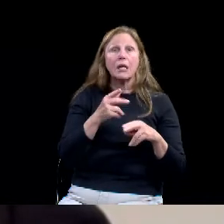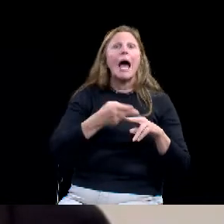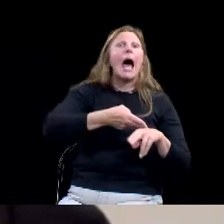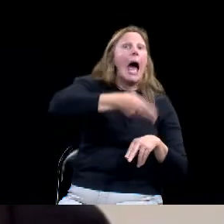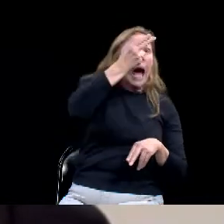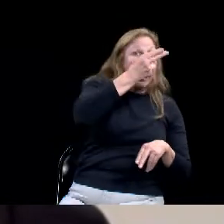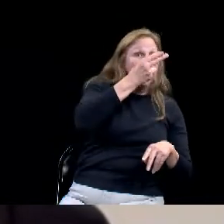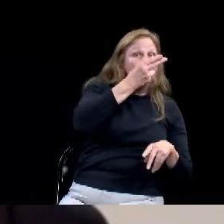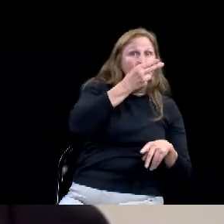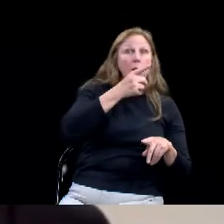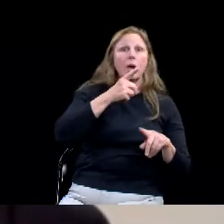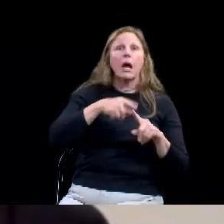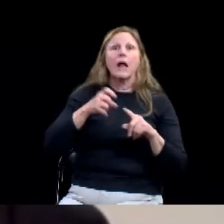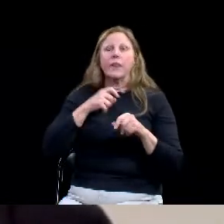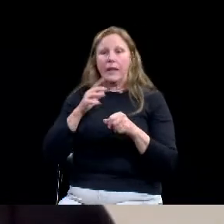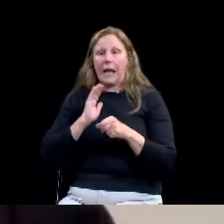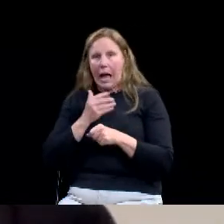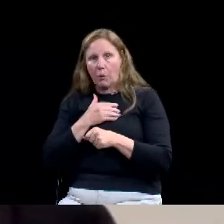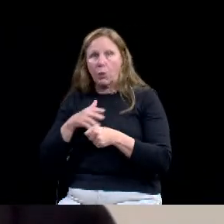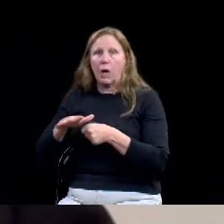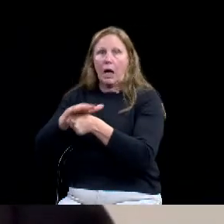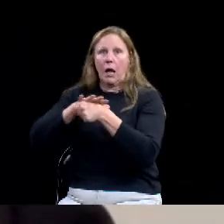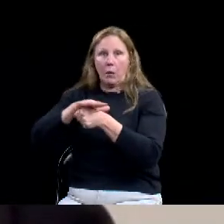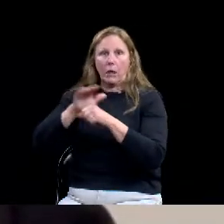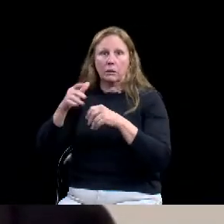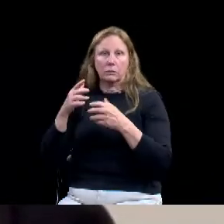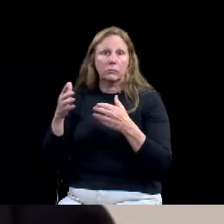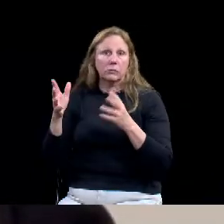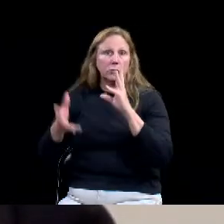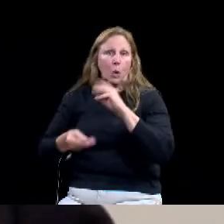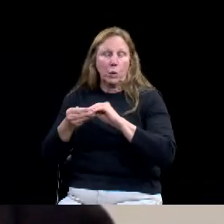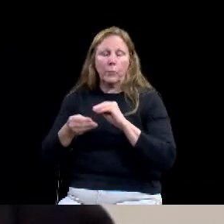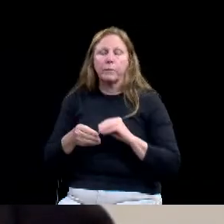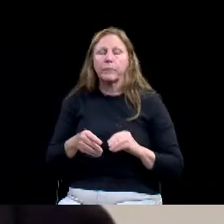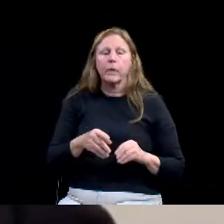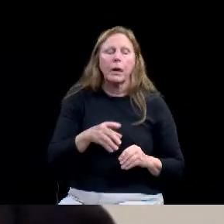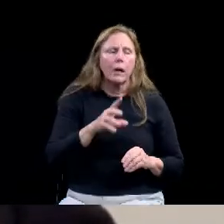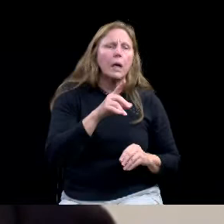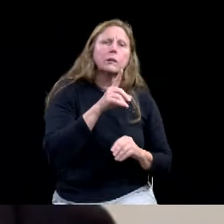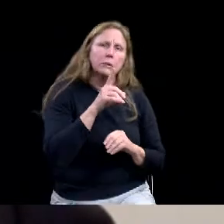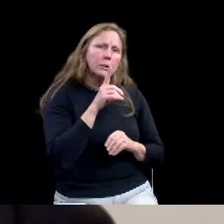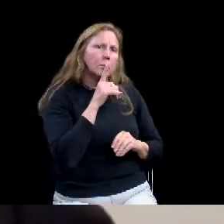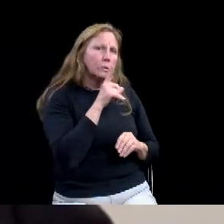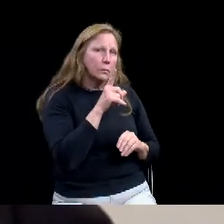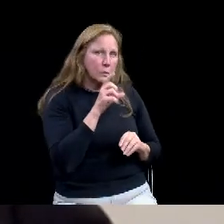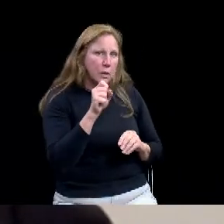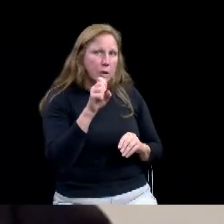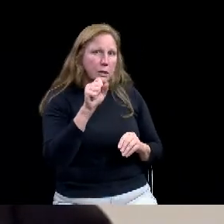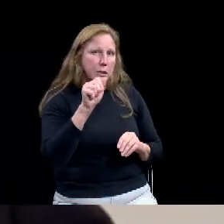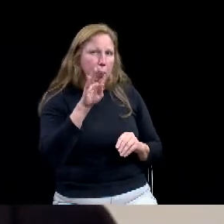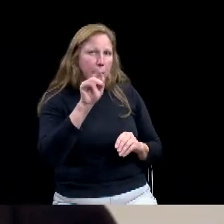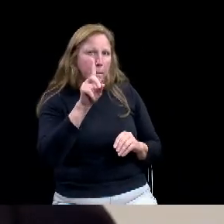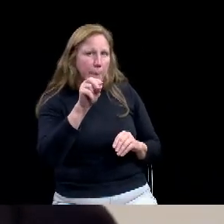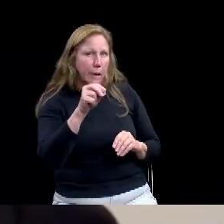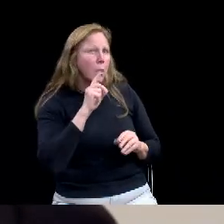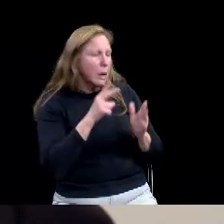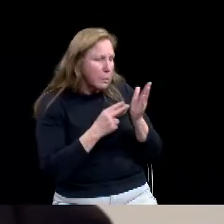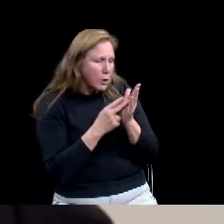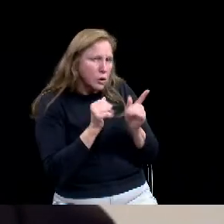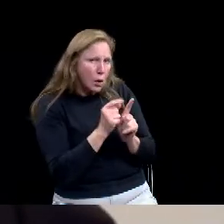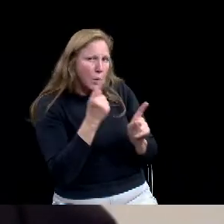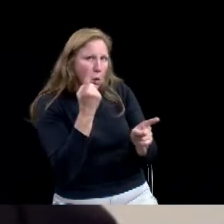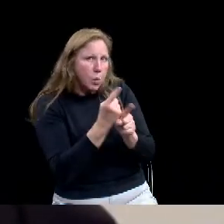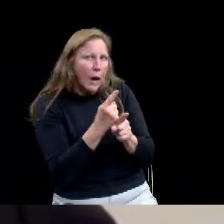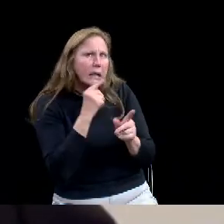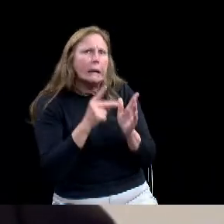the numbers were duplicated because I really want to applaud the efforts by our health district. I know that since